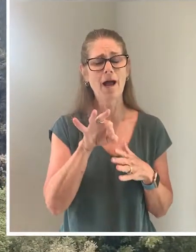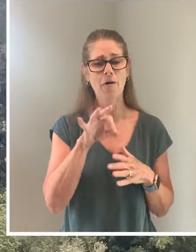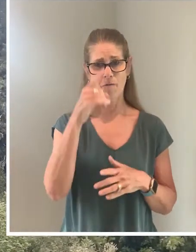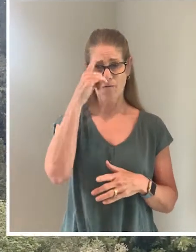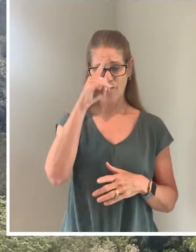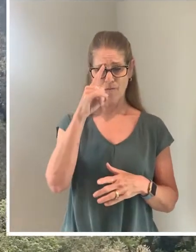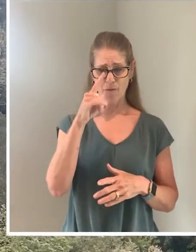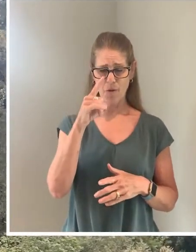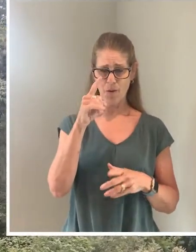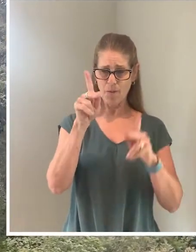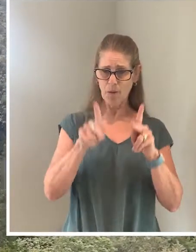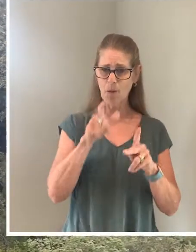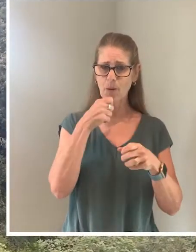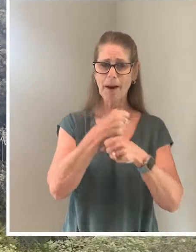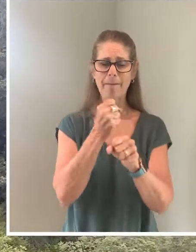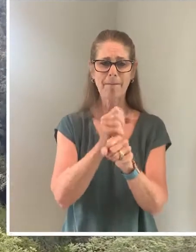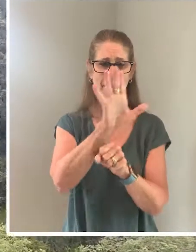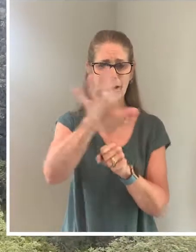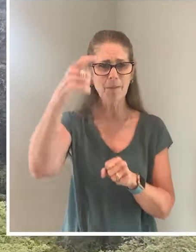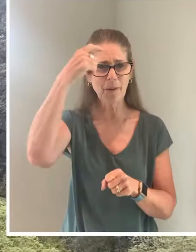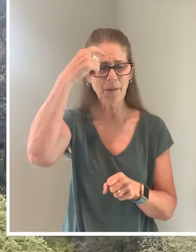-maker-upper to make up their mind.